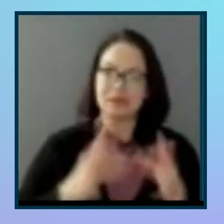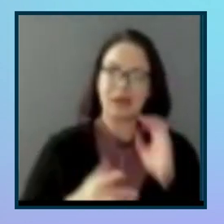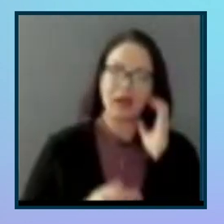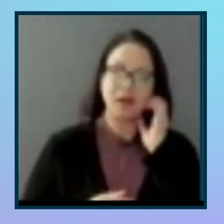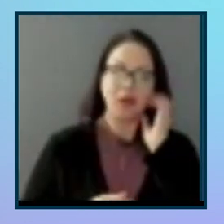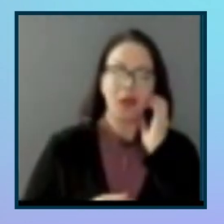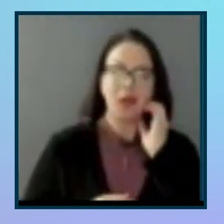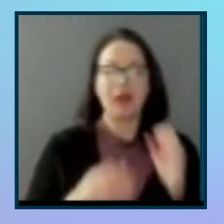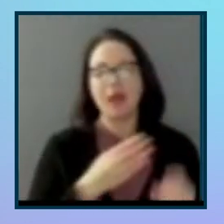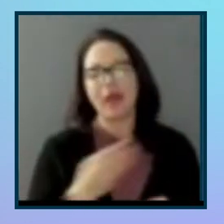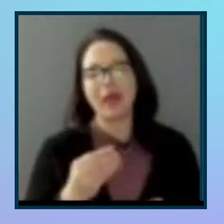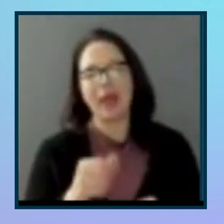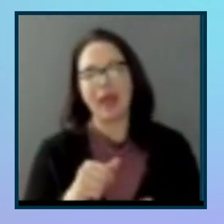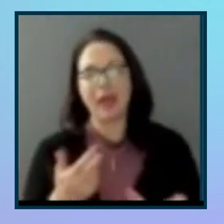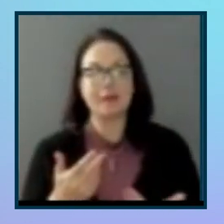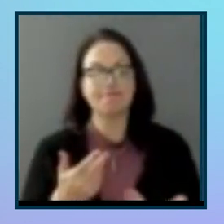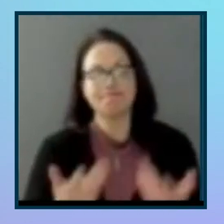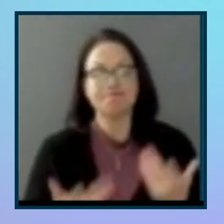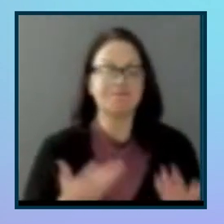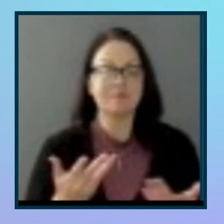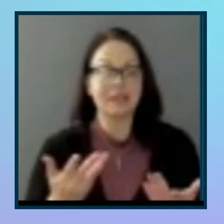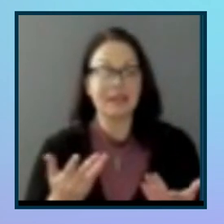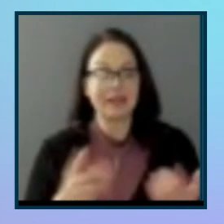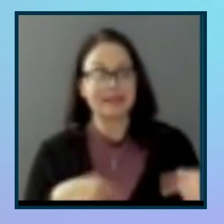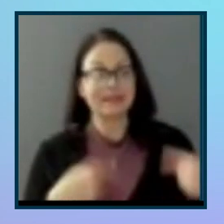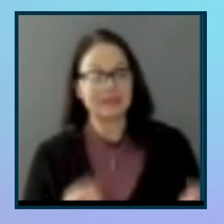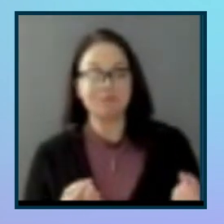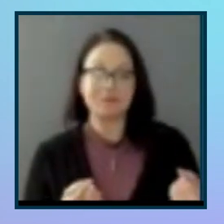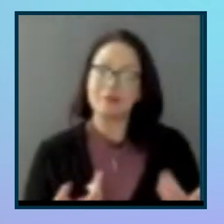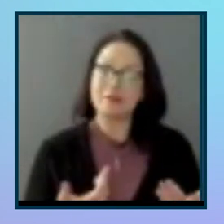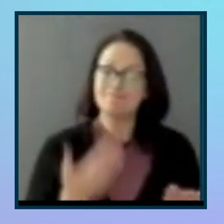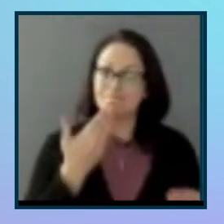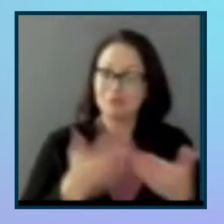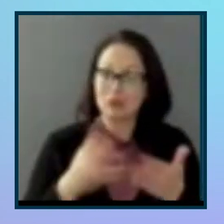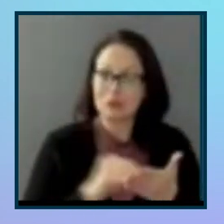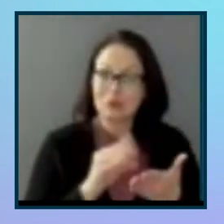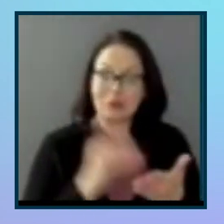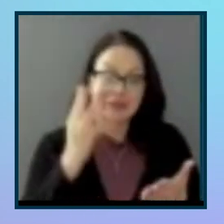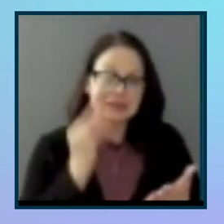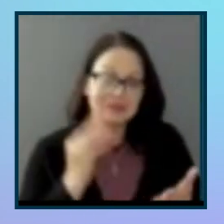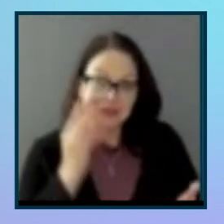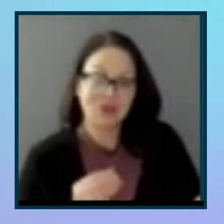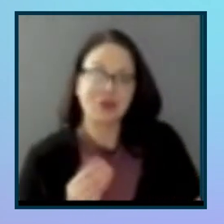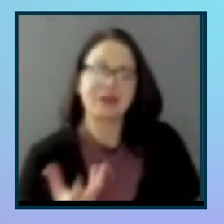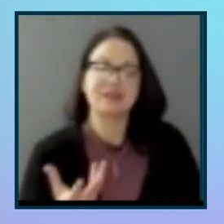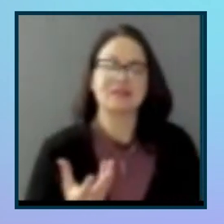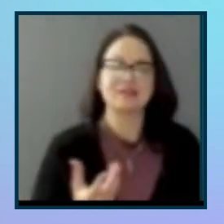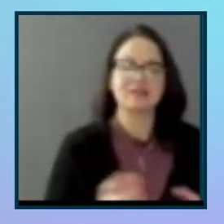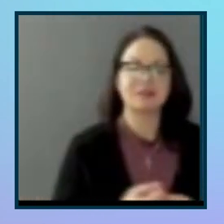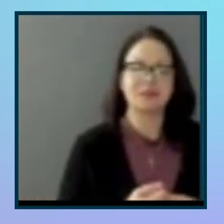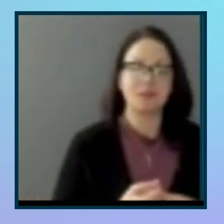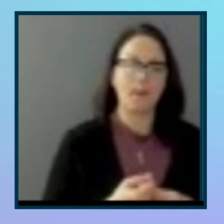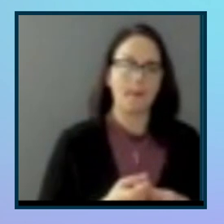second, um, thought, but it's been very, um, insightful. Uh, talking, there's nothing, I will say this to